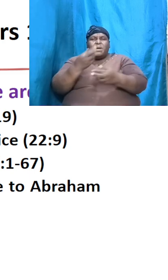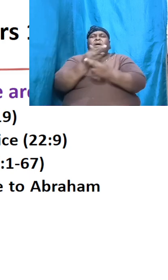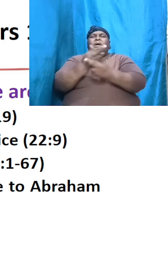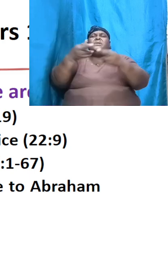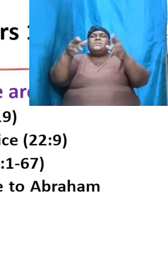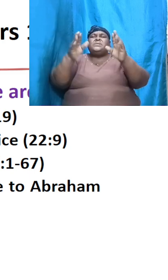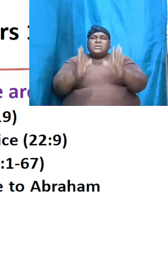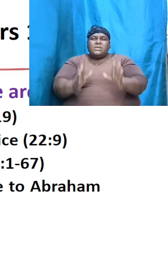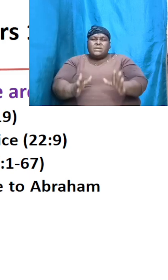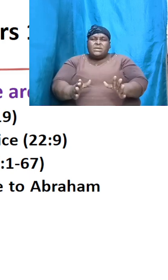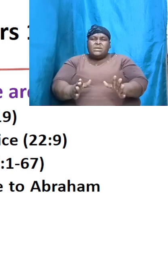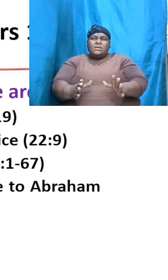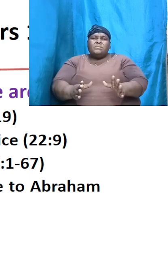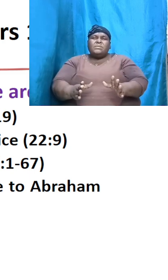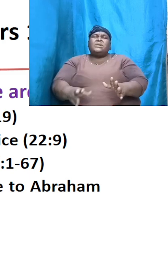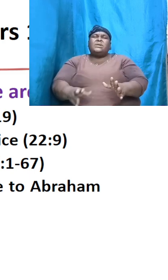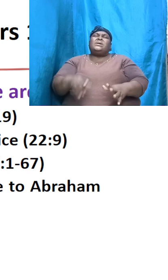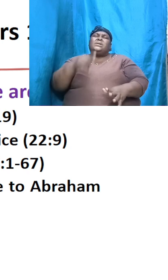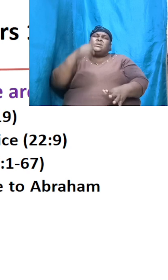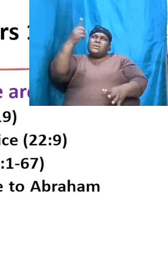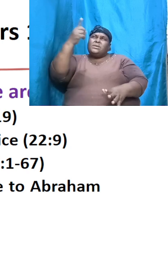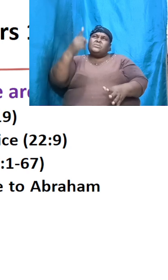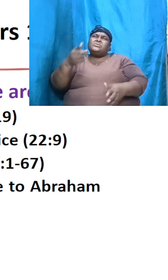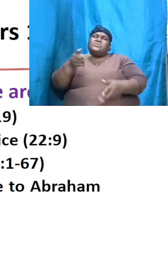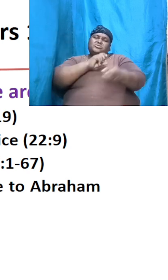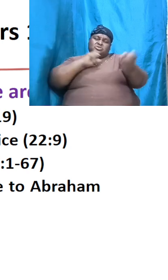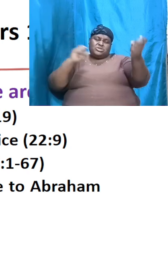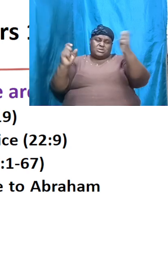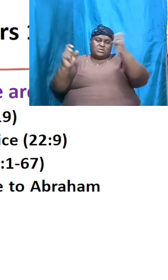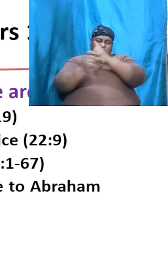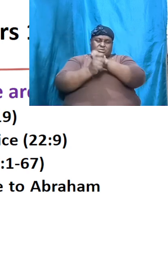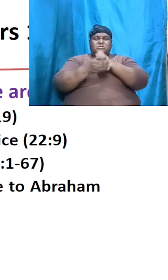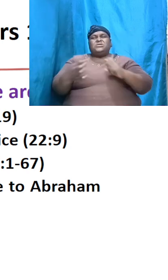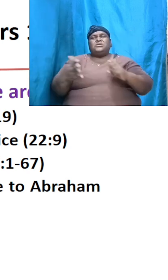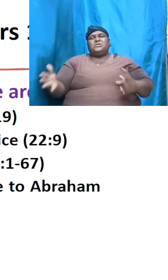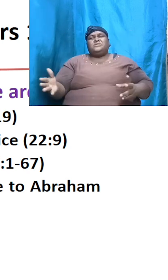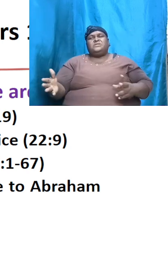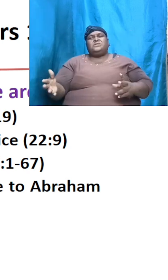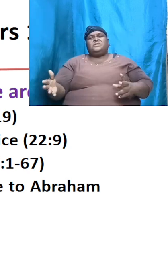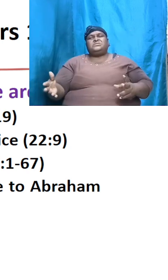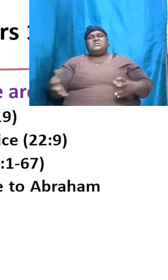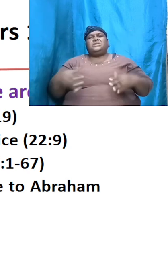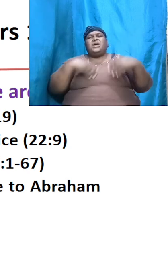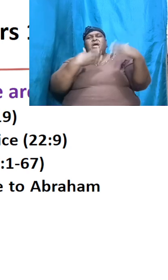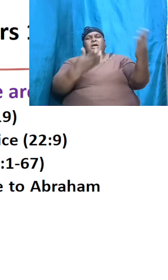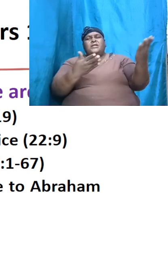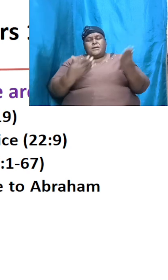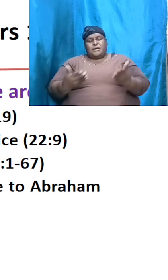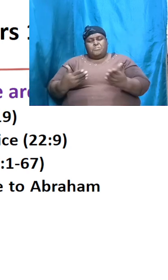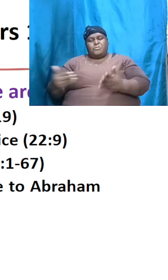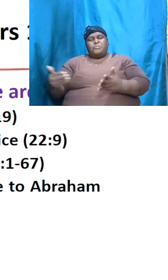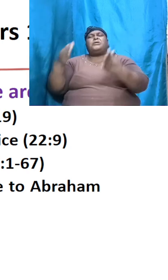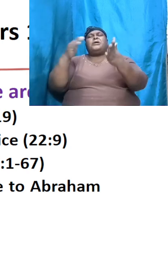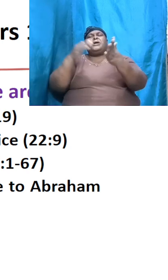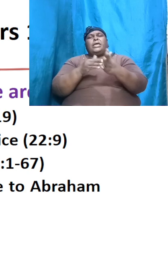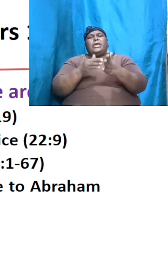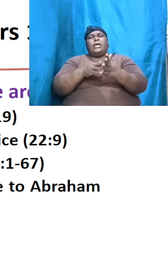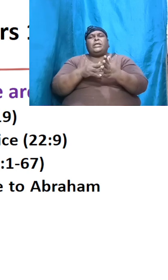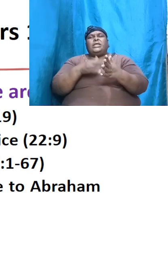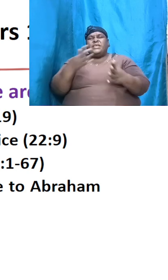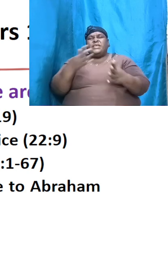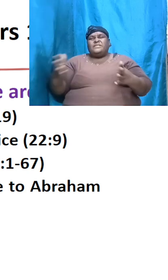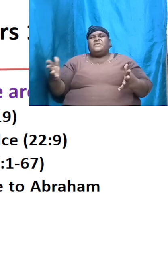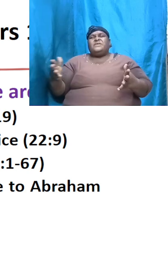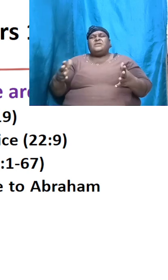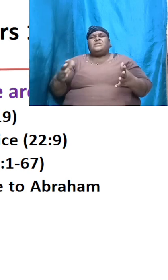he was going to turn things around and bring back things to what